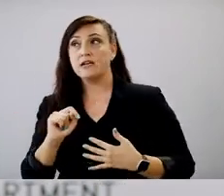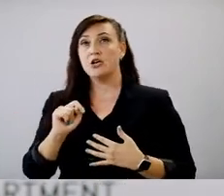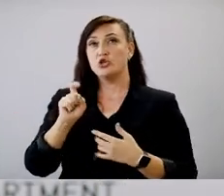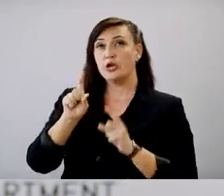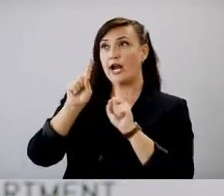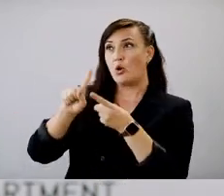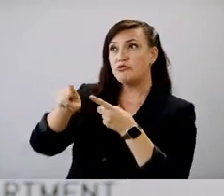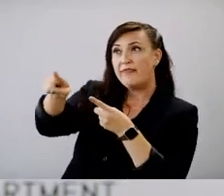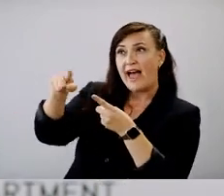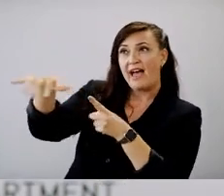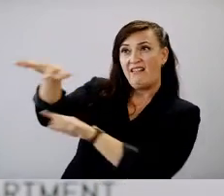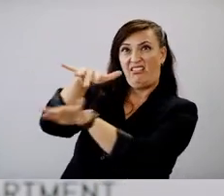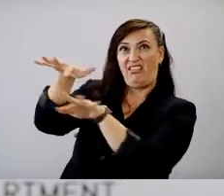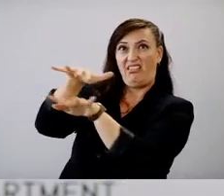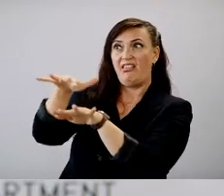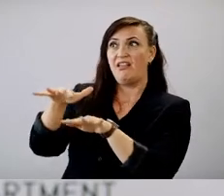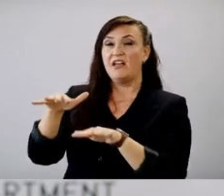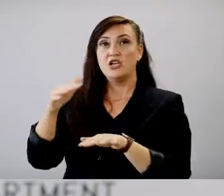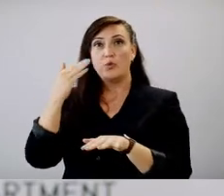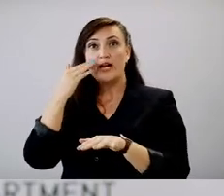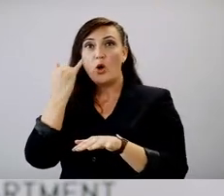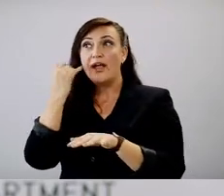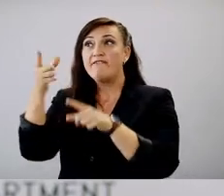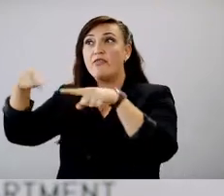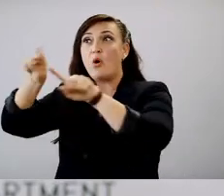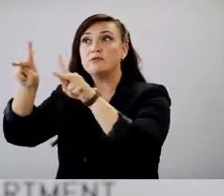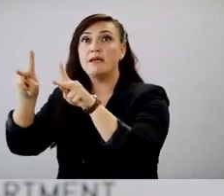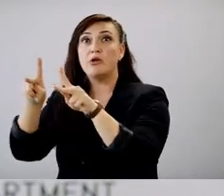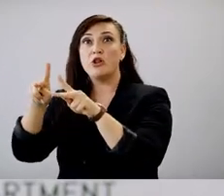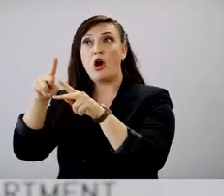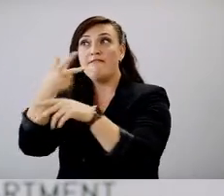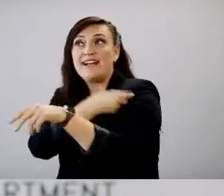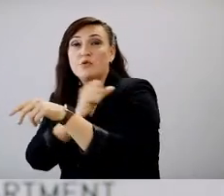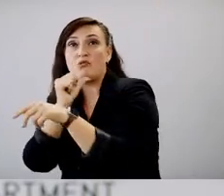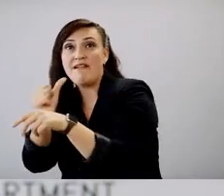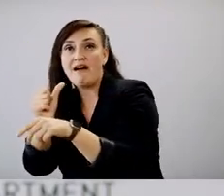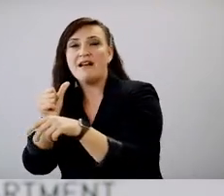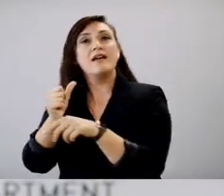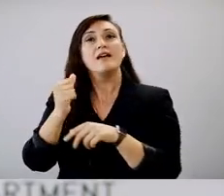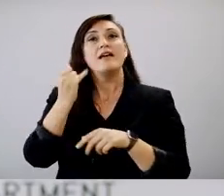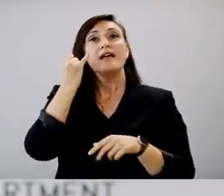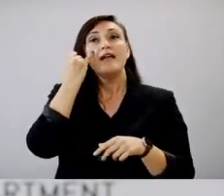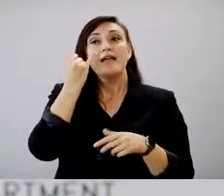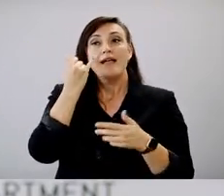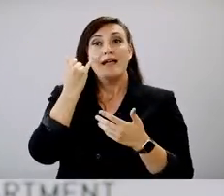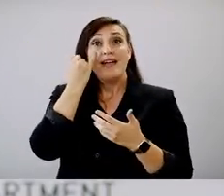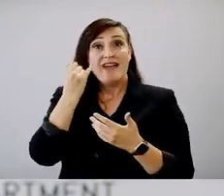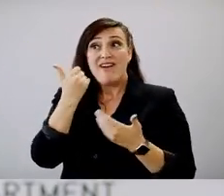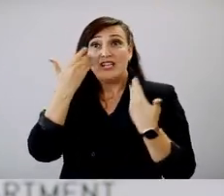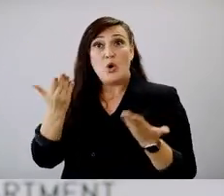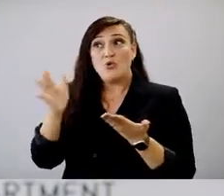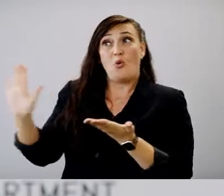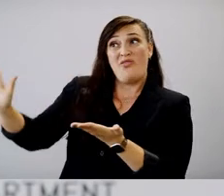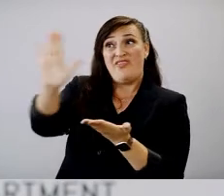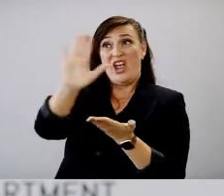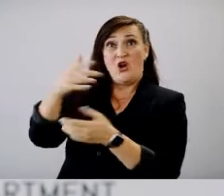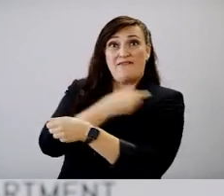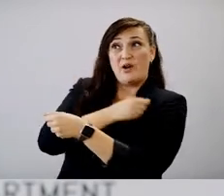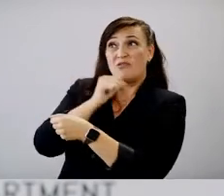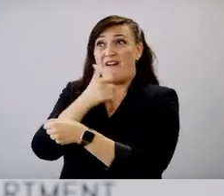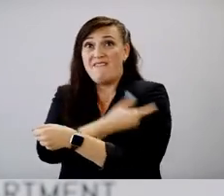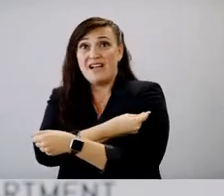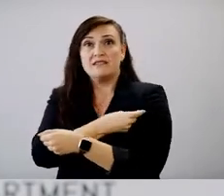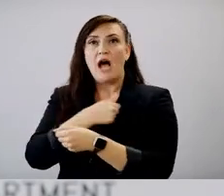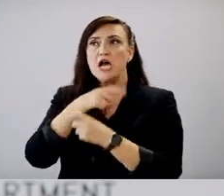Is it indoors? Do you know their vaccination status? And if not, you should, you should wear a mask, whether you're vaccinated or unvaccinated. So